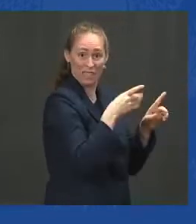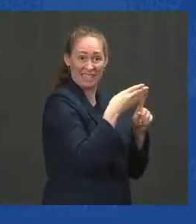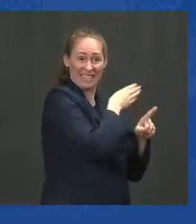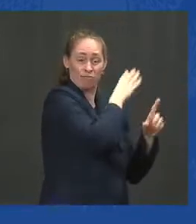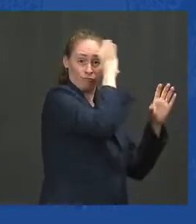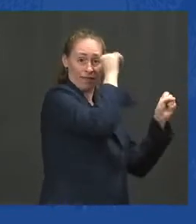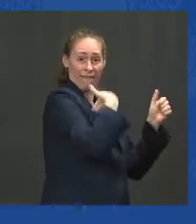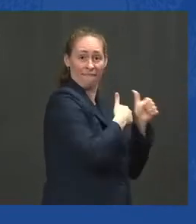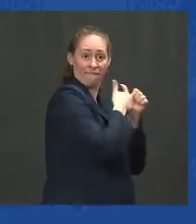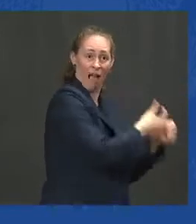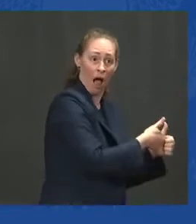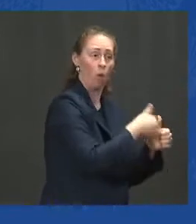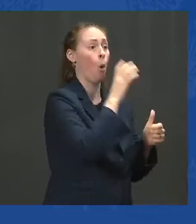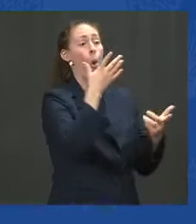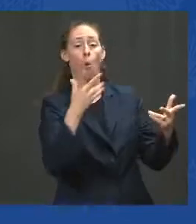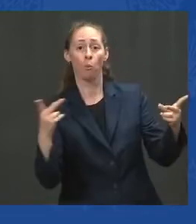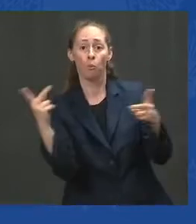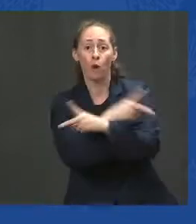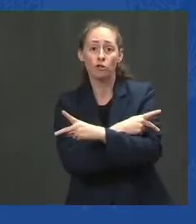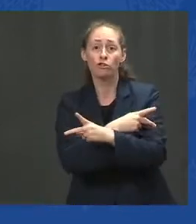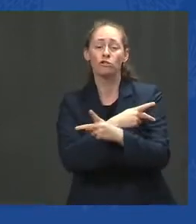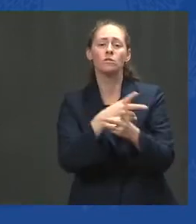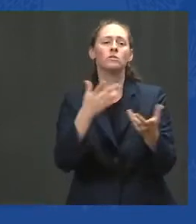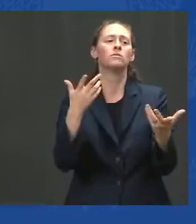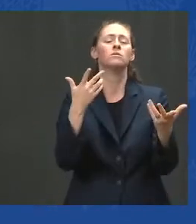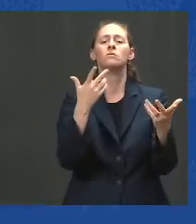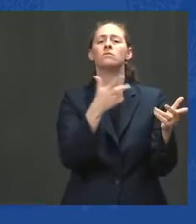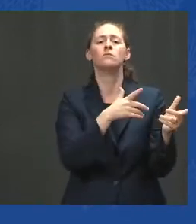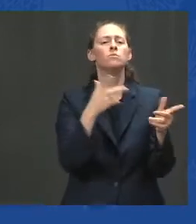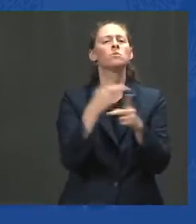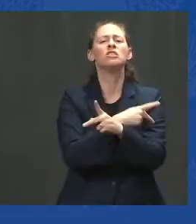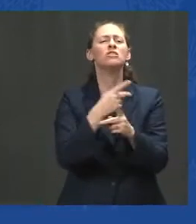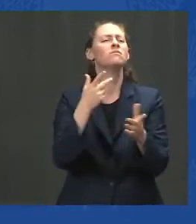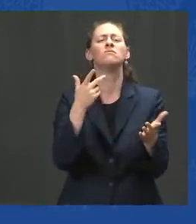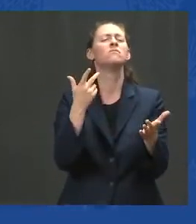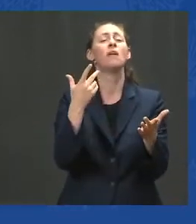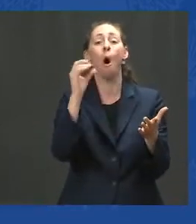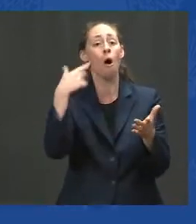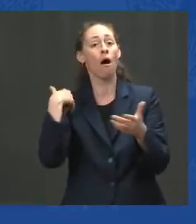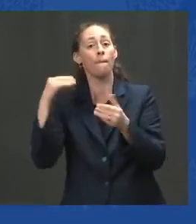and sending thousands more American troops back into combat in Afghanistan,